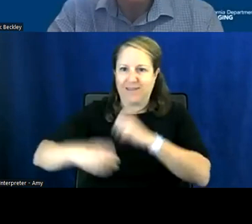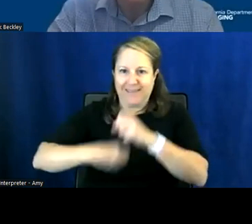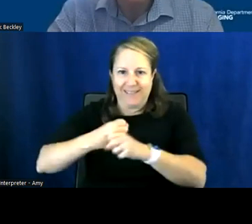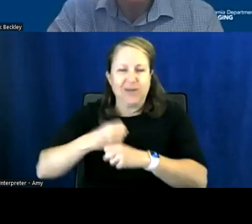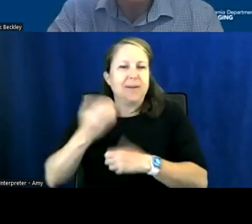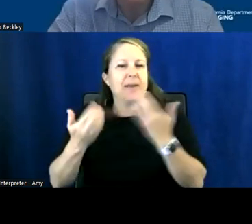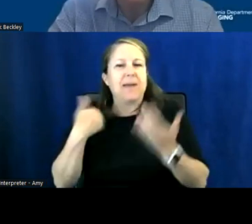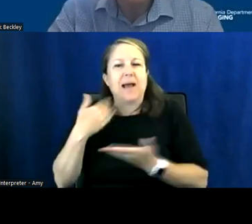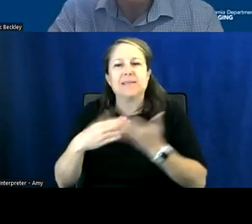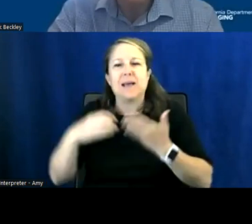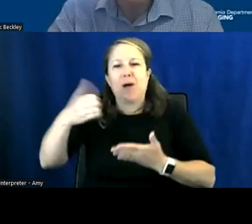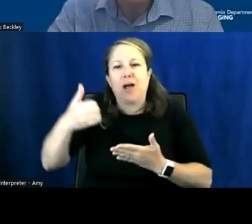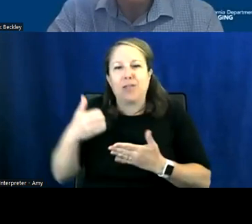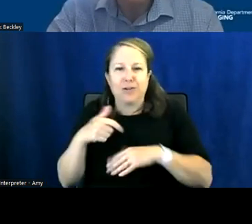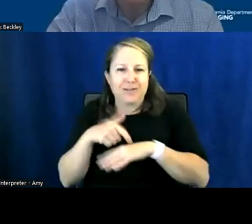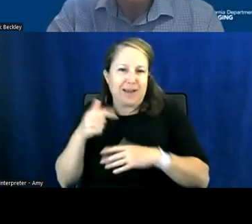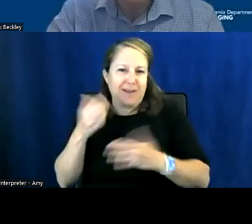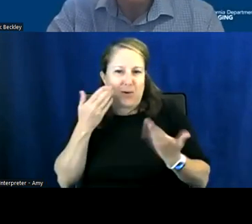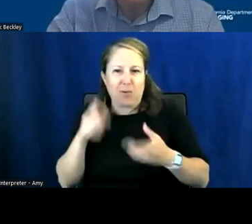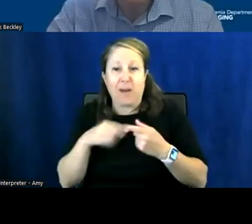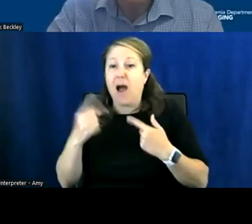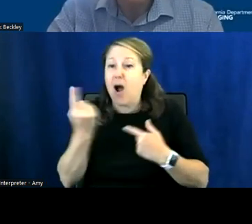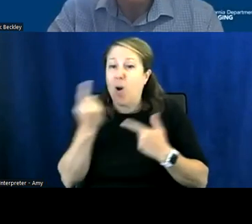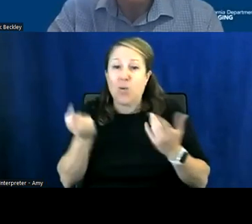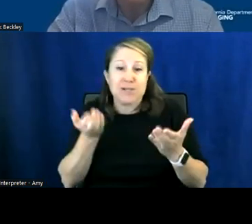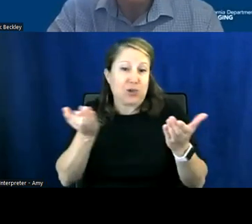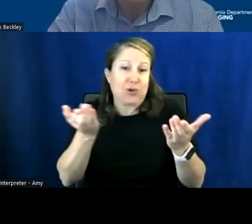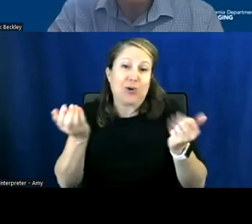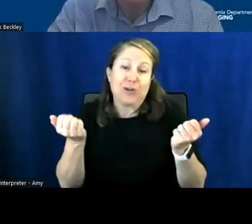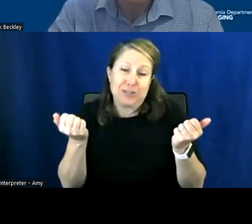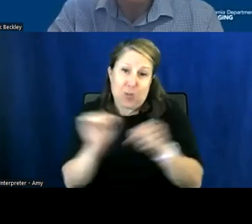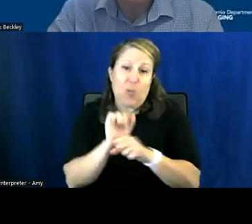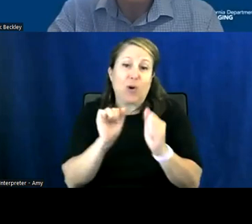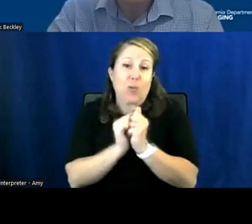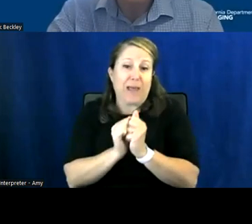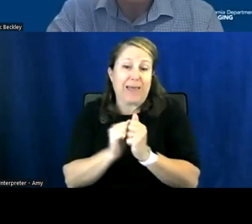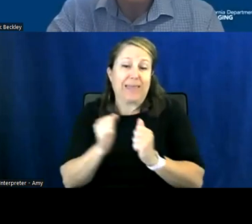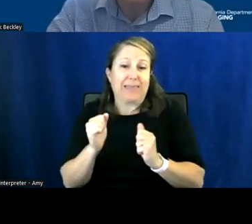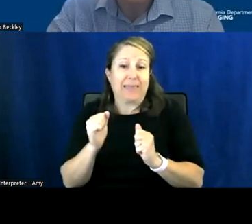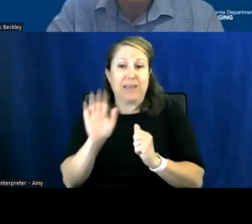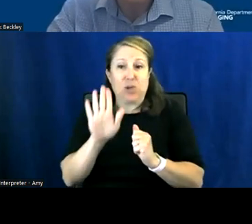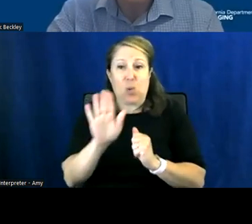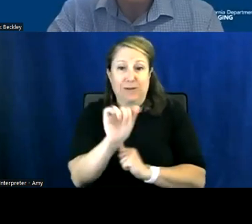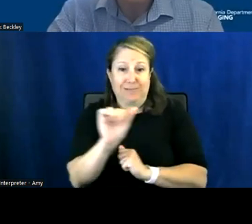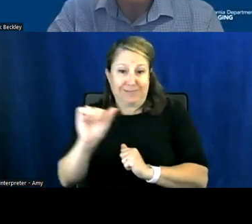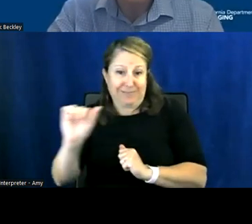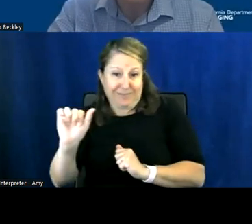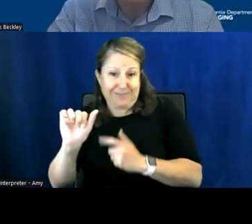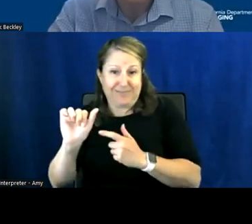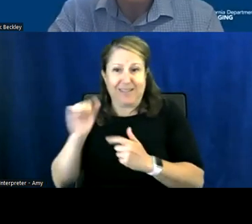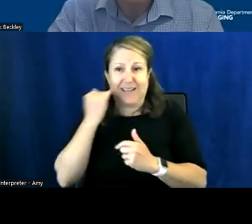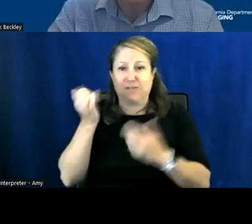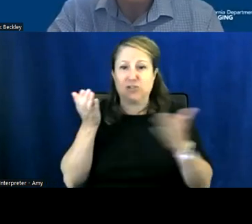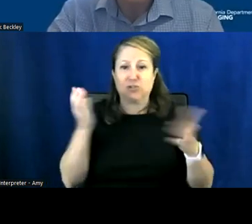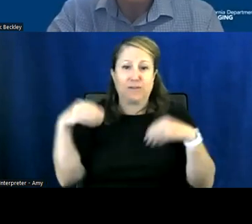additional time they just may not be aware of i would always encourage them to work with their triple a if it's a you know a service